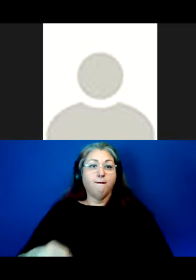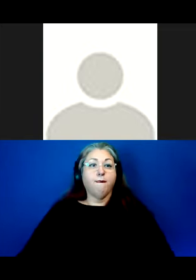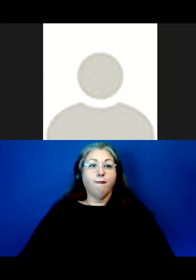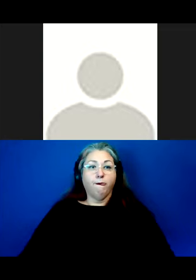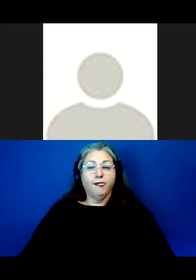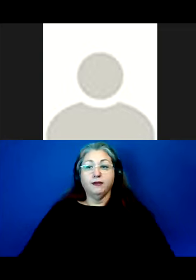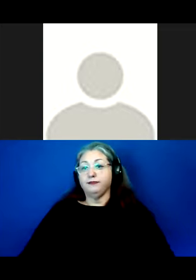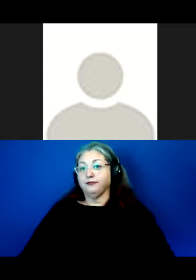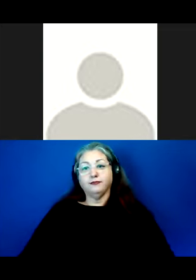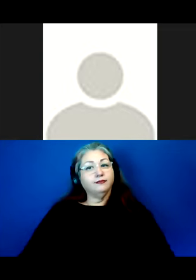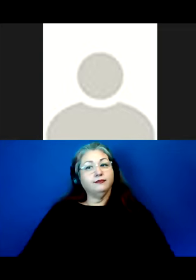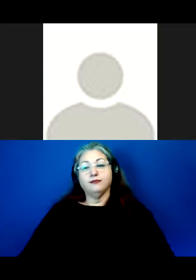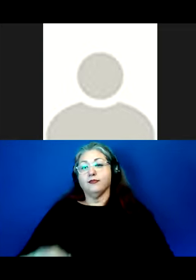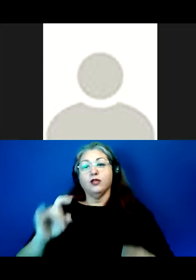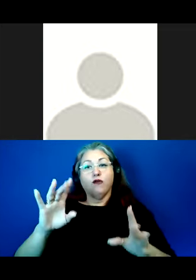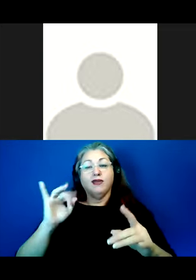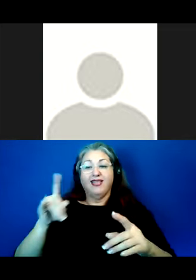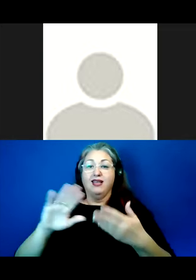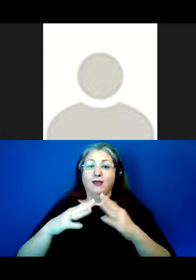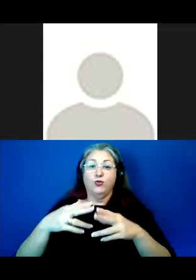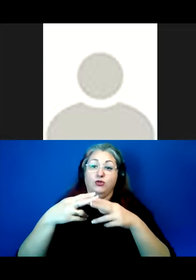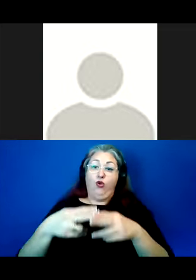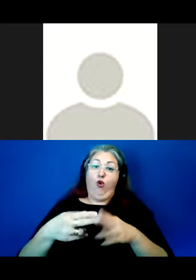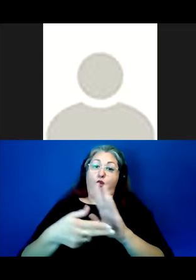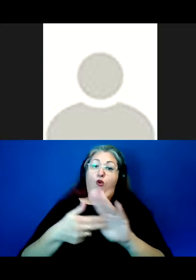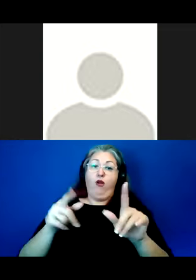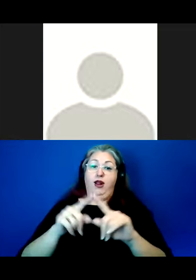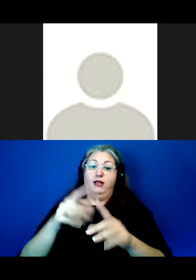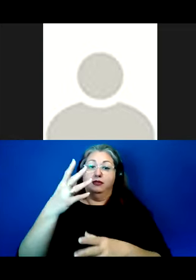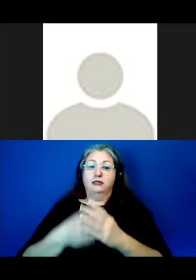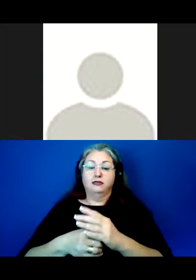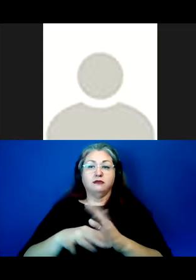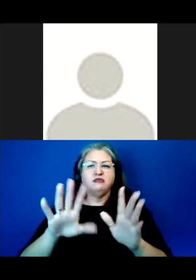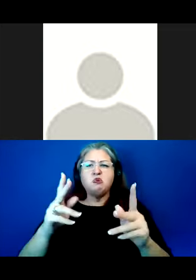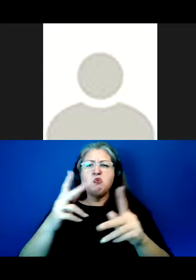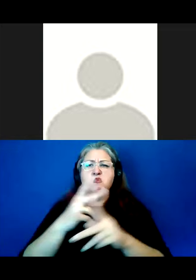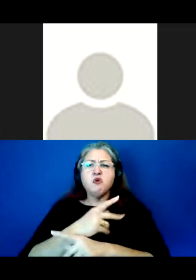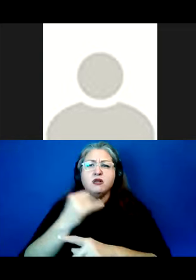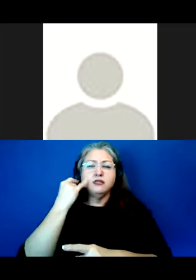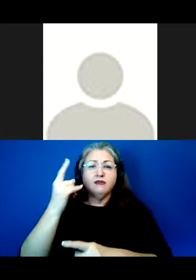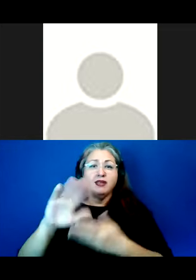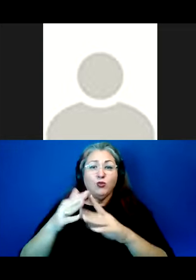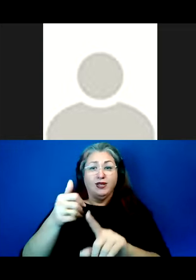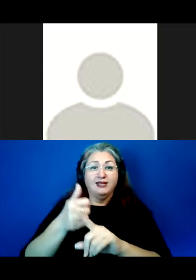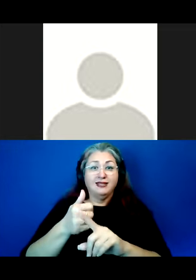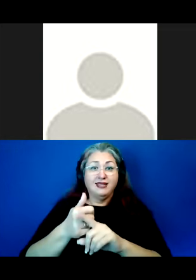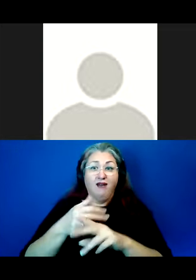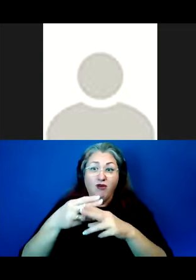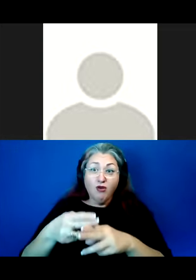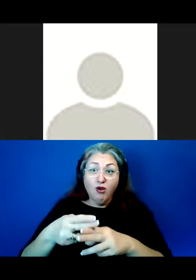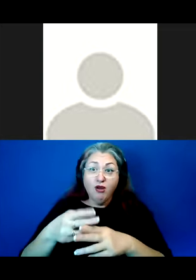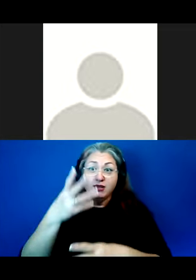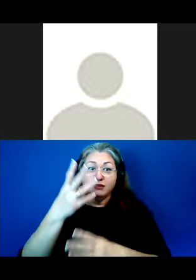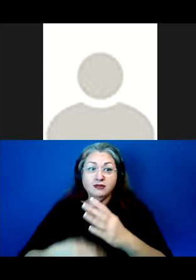It's really bad when a community's language is called extinct. It's even worse when the community itself is called extinct.